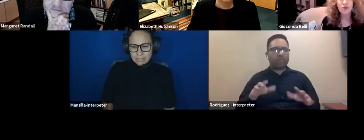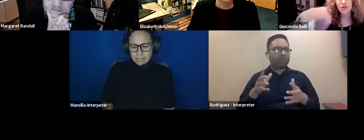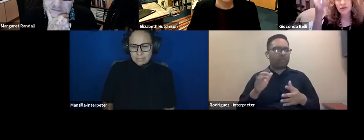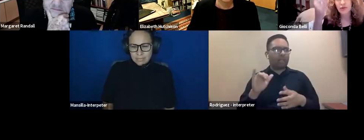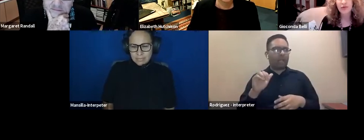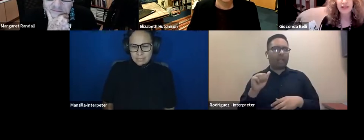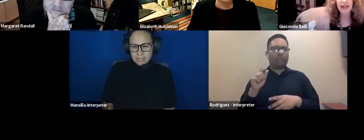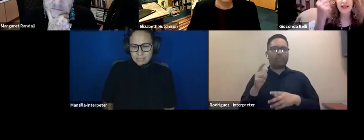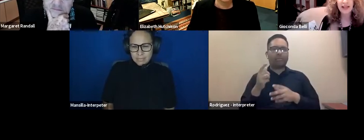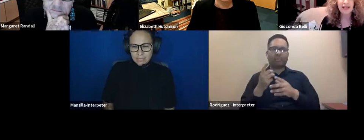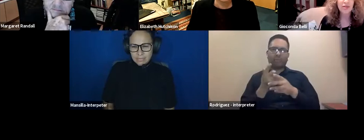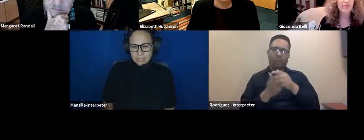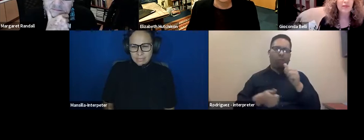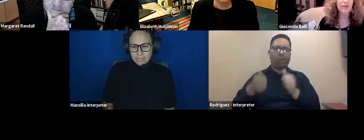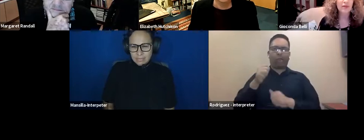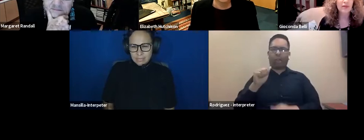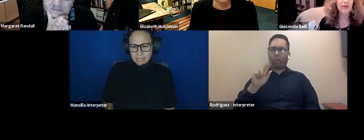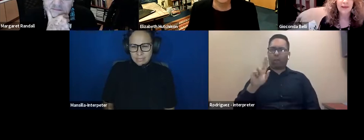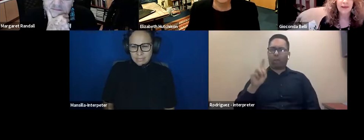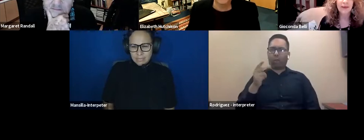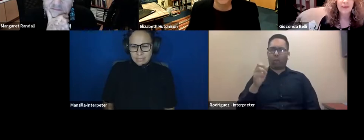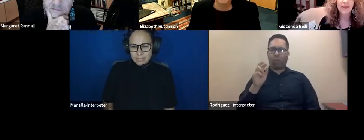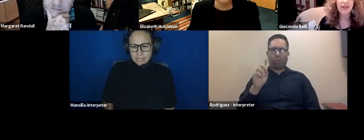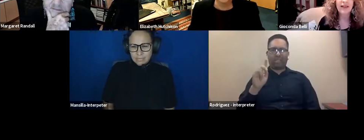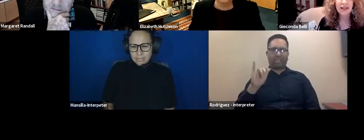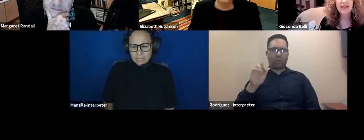rasgos, know, authoritarian characteristics